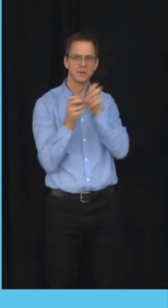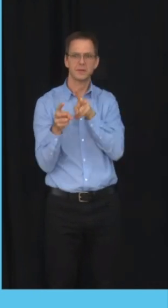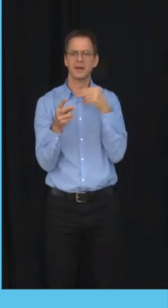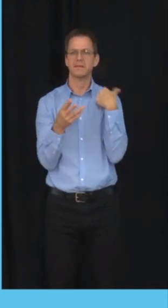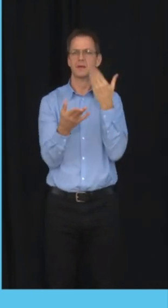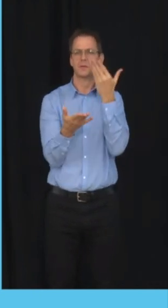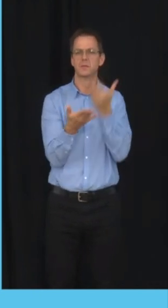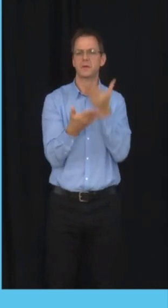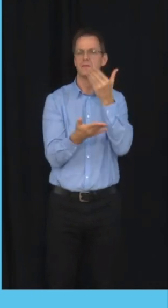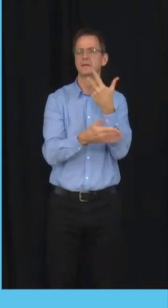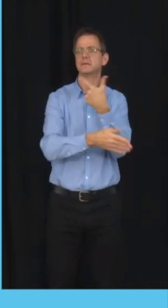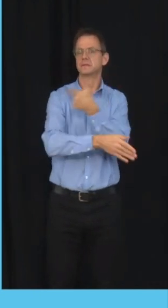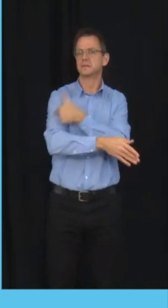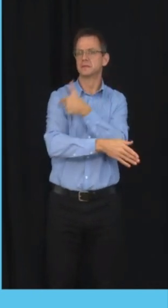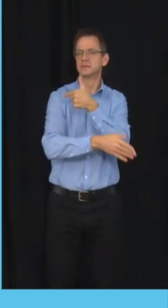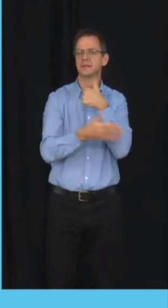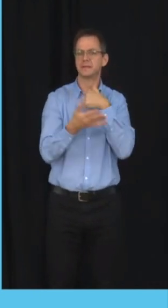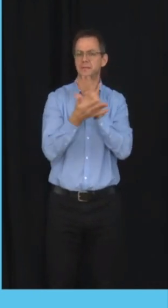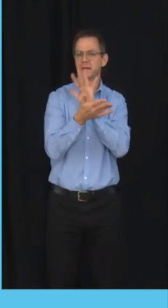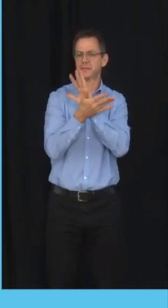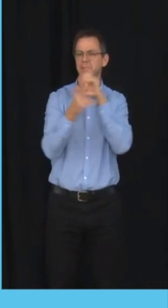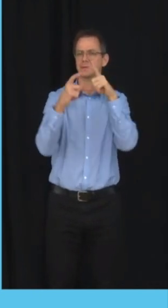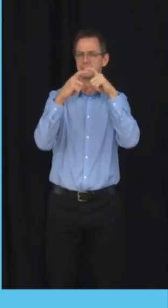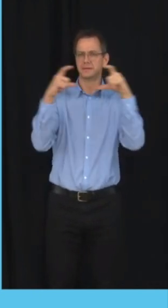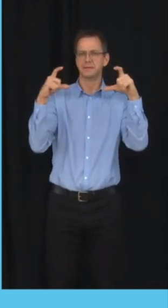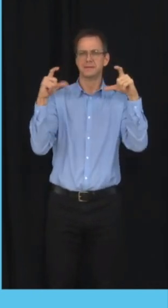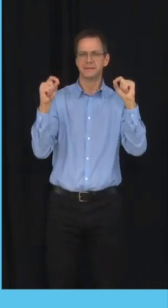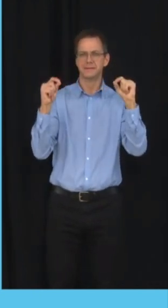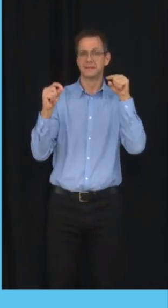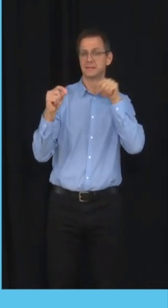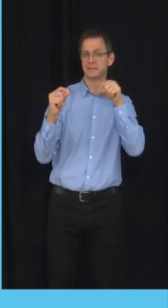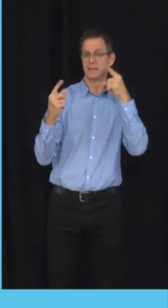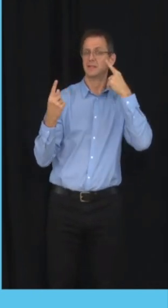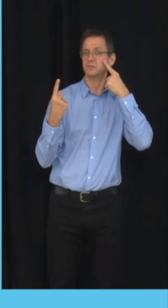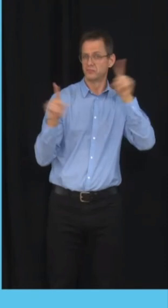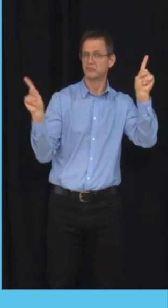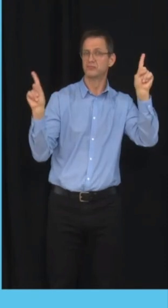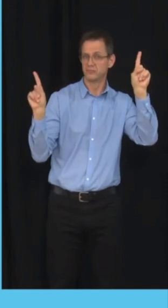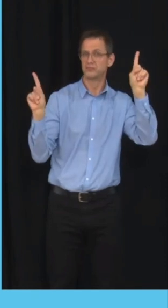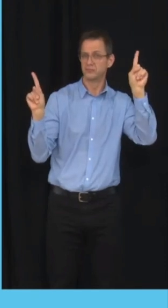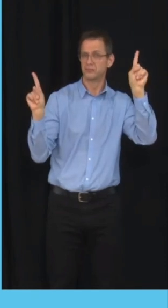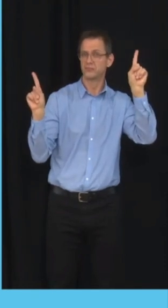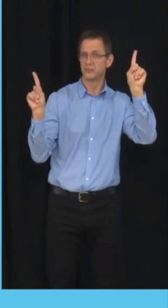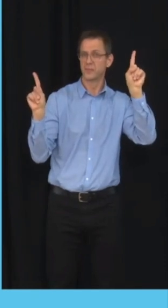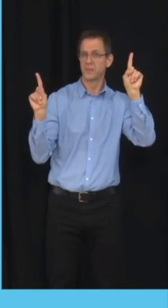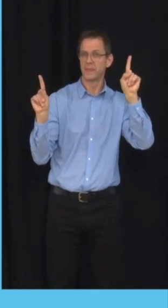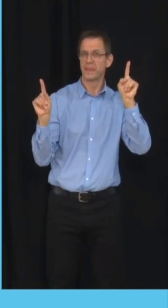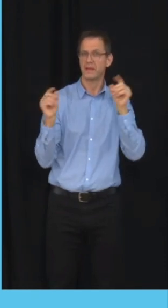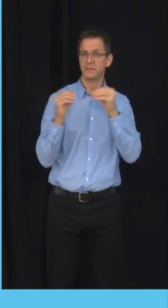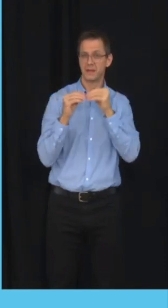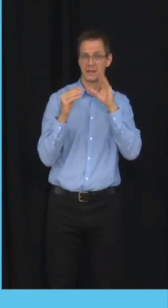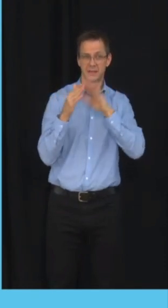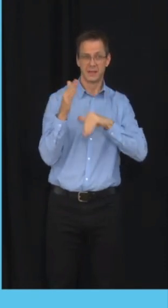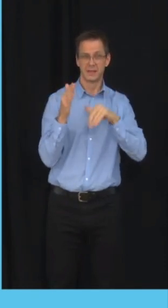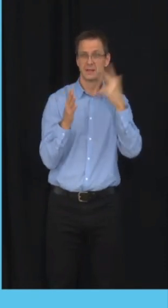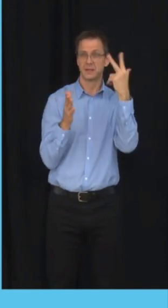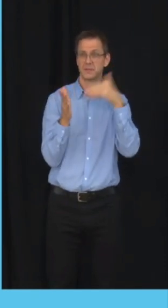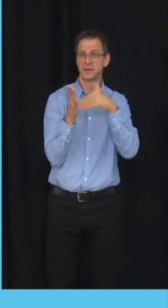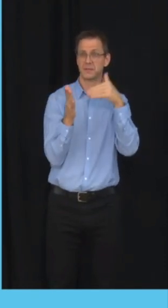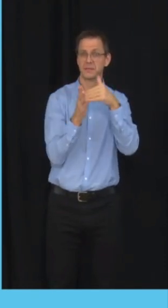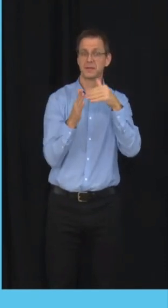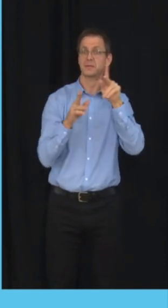a huge success. It's been used more than 3 million times, and a typical transaction takes just a few seconds.